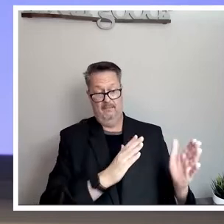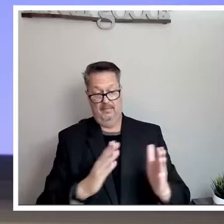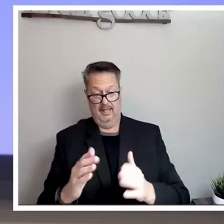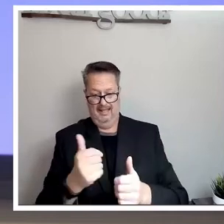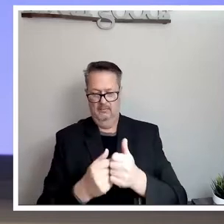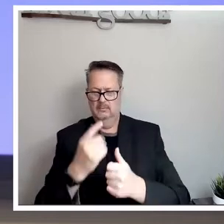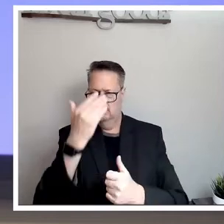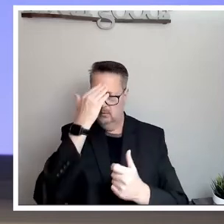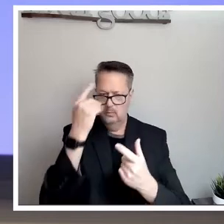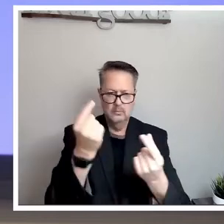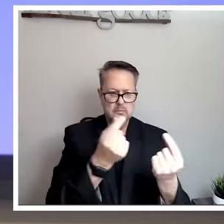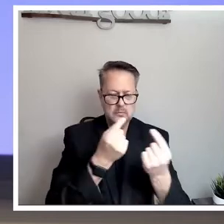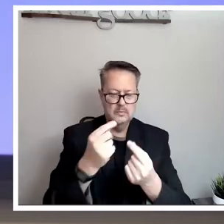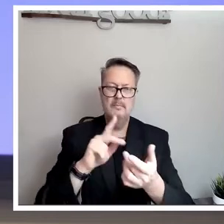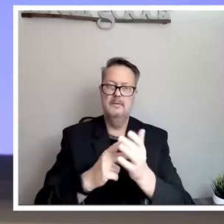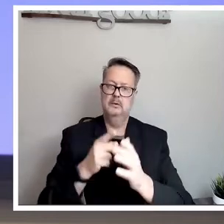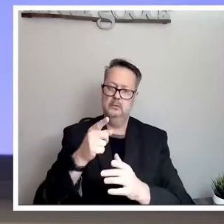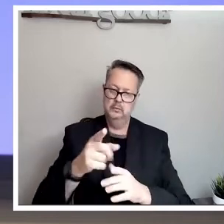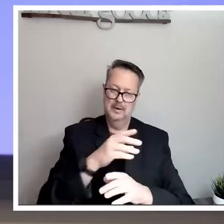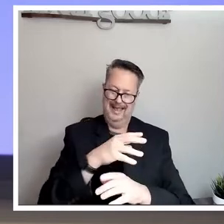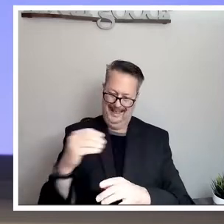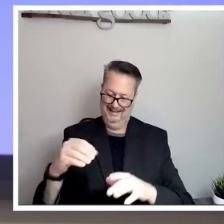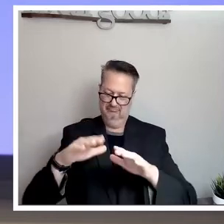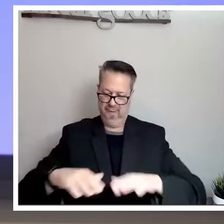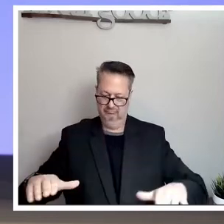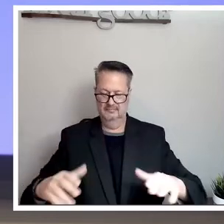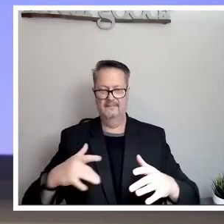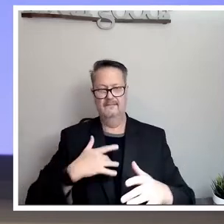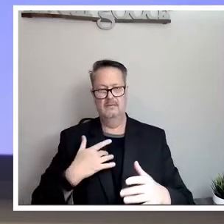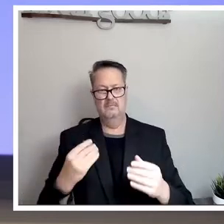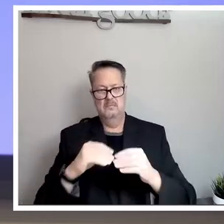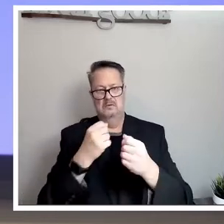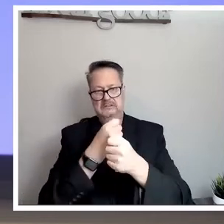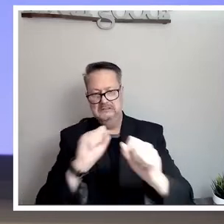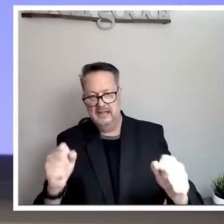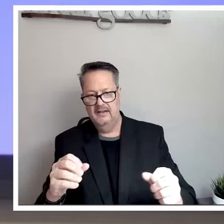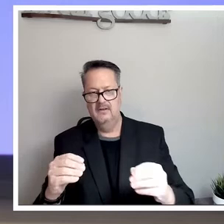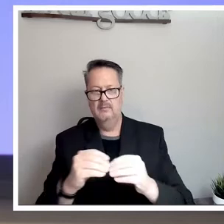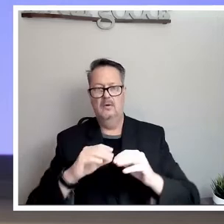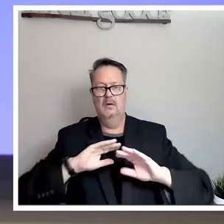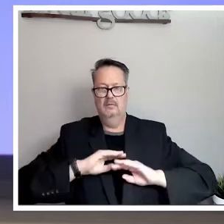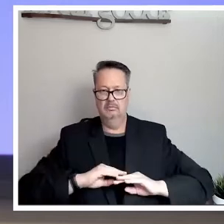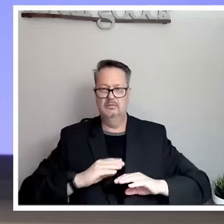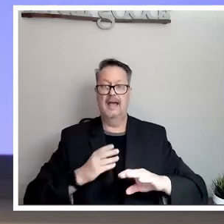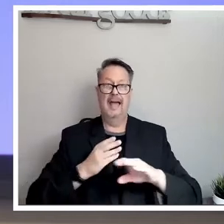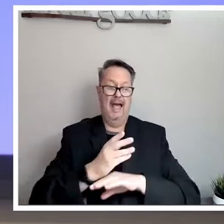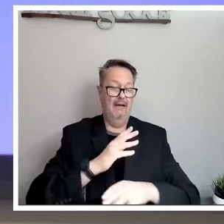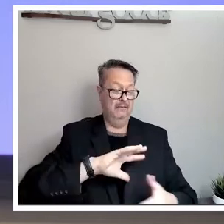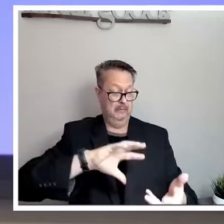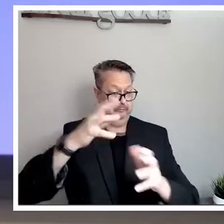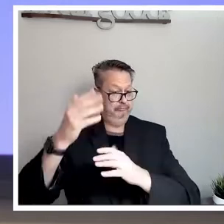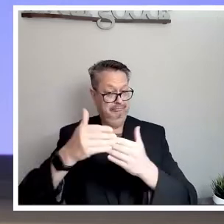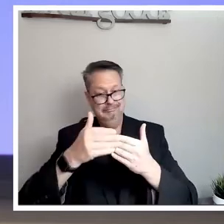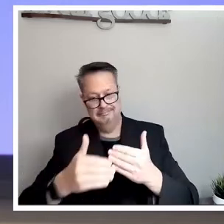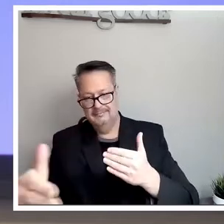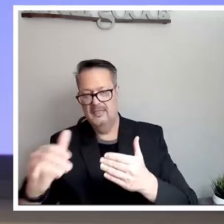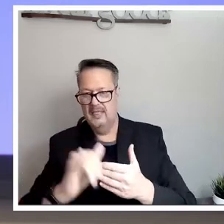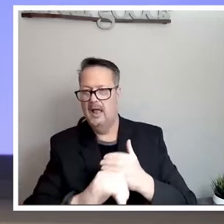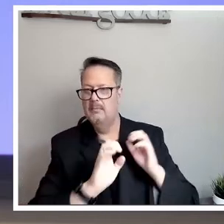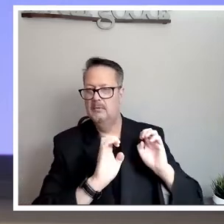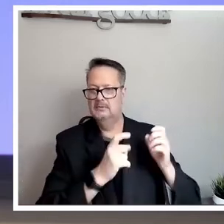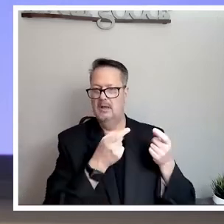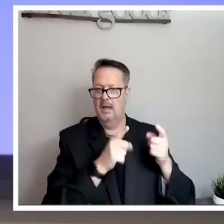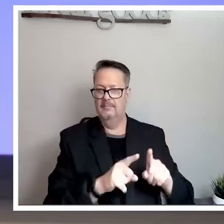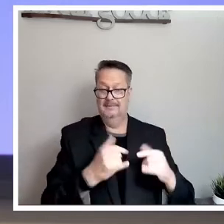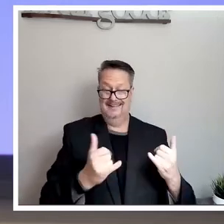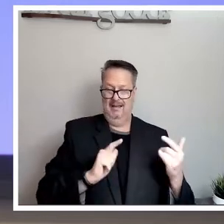do means that you and your children will feel safer and more secure during the aftermath of an emergency. I will now